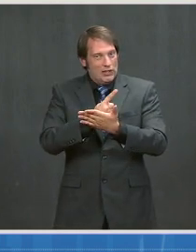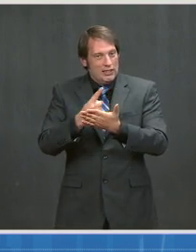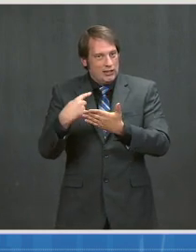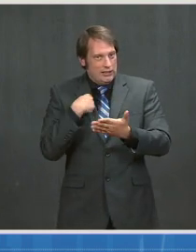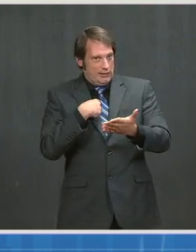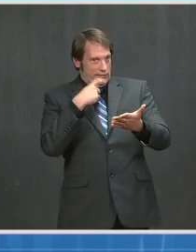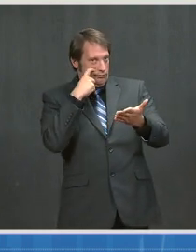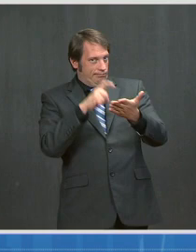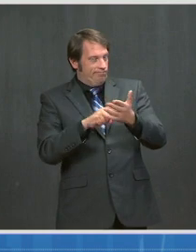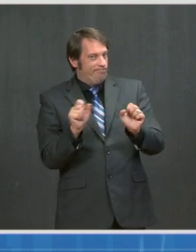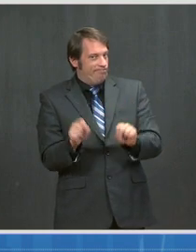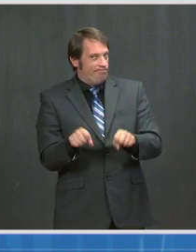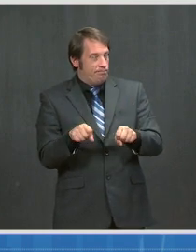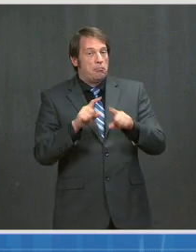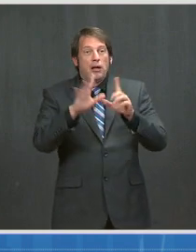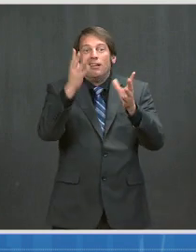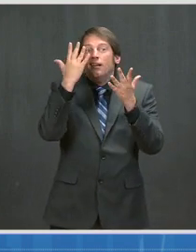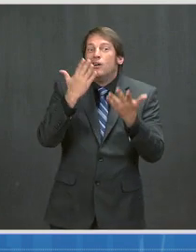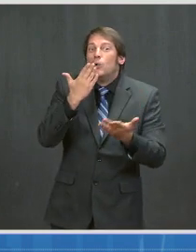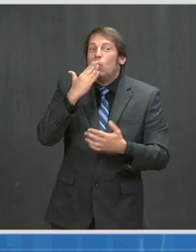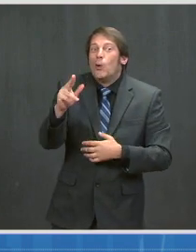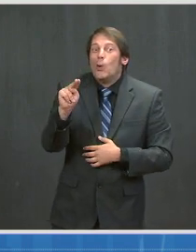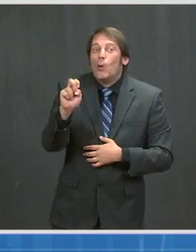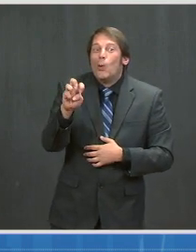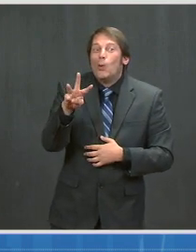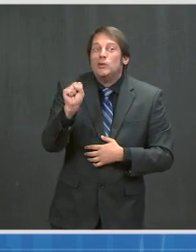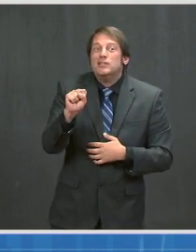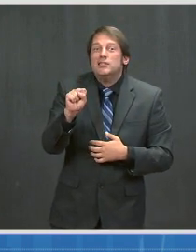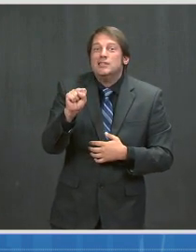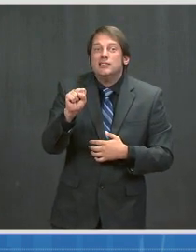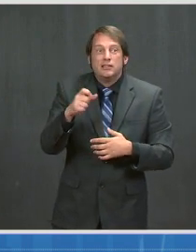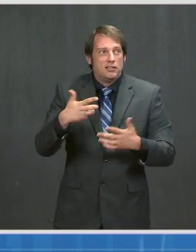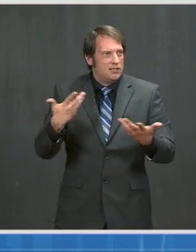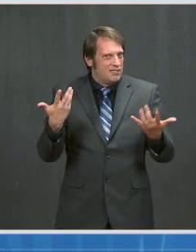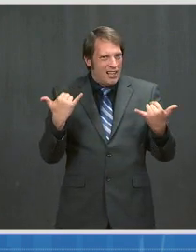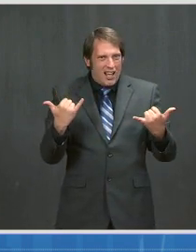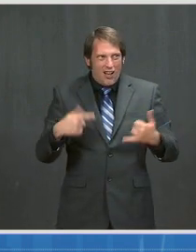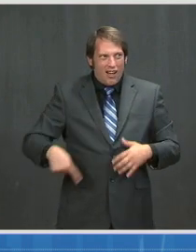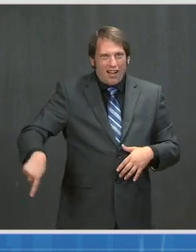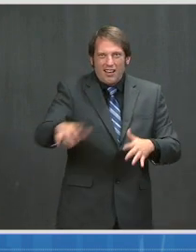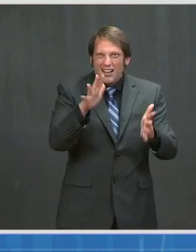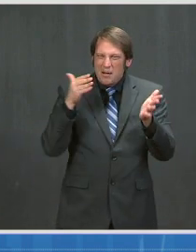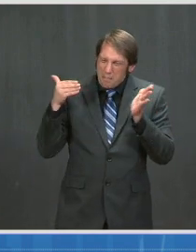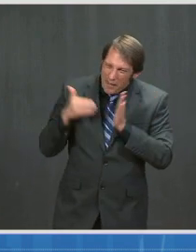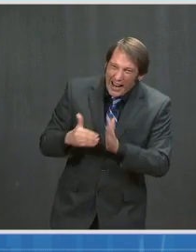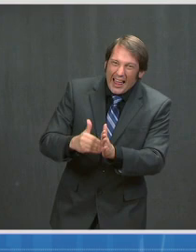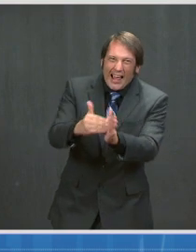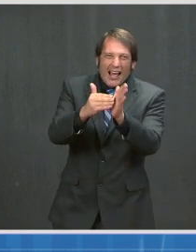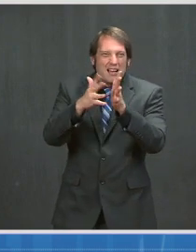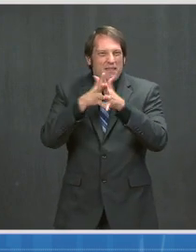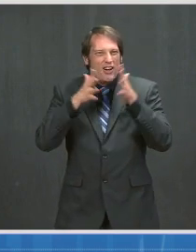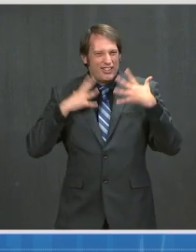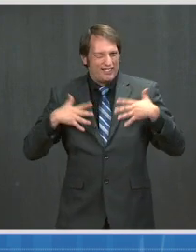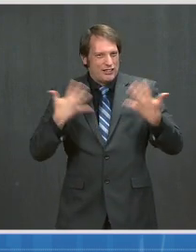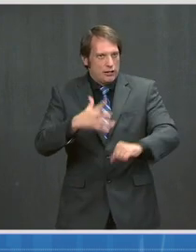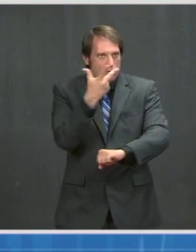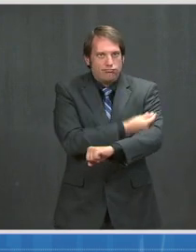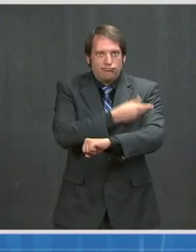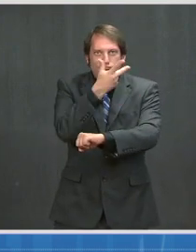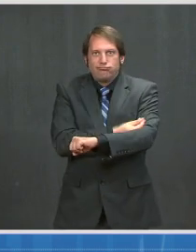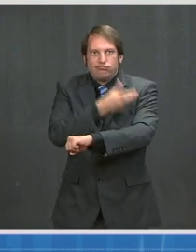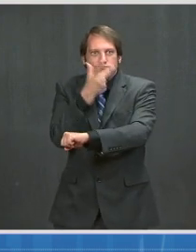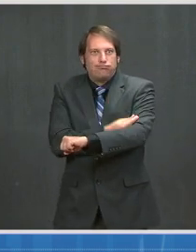is that millions of Americans are stepping up every day to get vaccinated. Saturday, as Andy mentioned, CDC